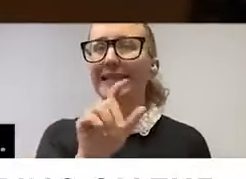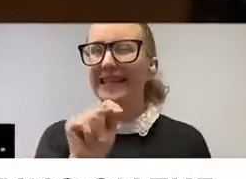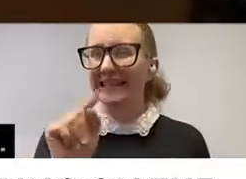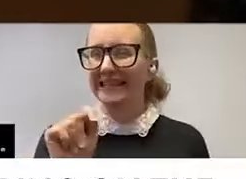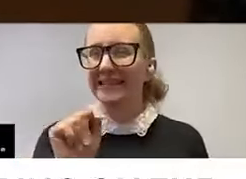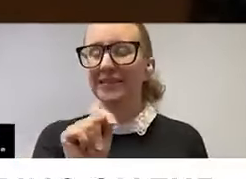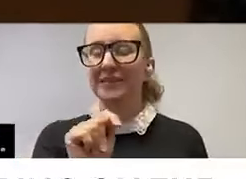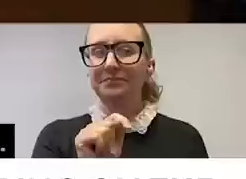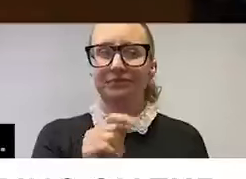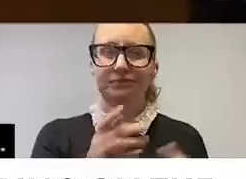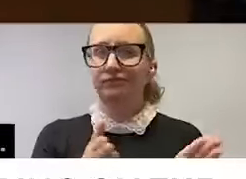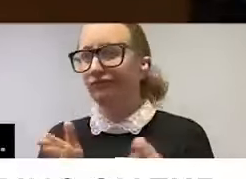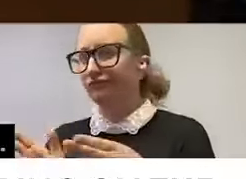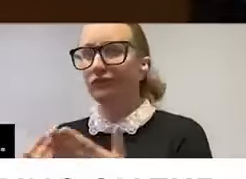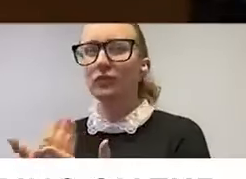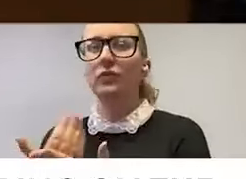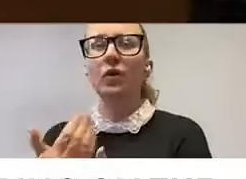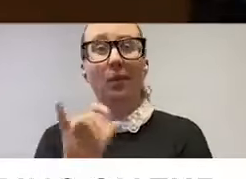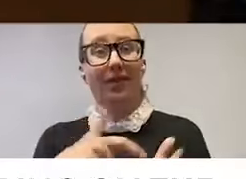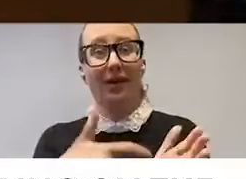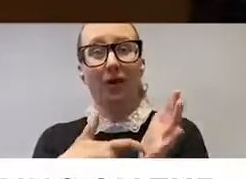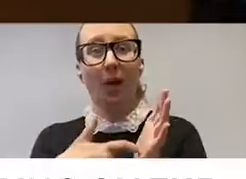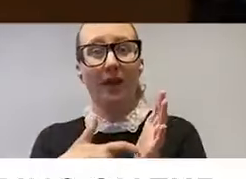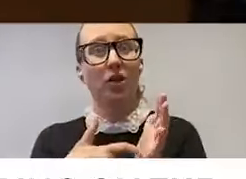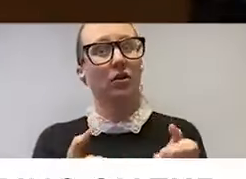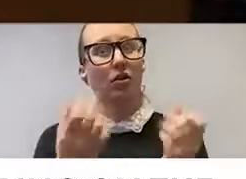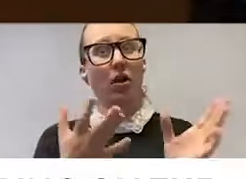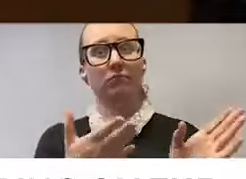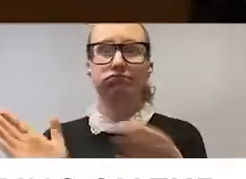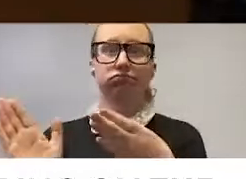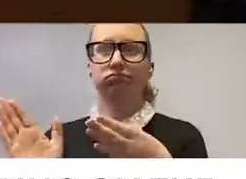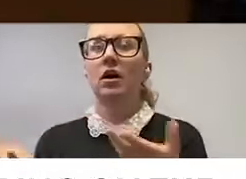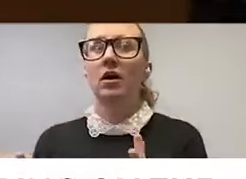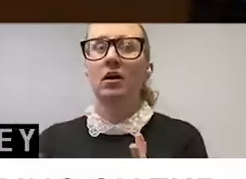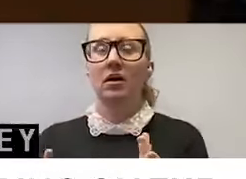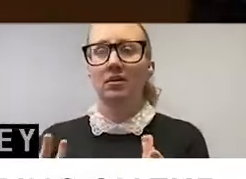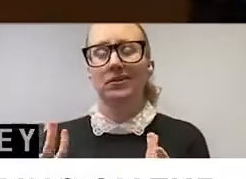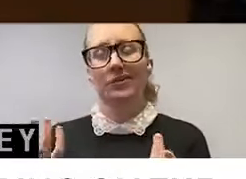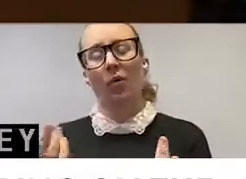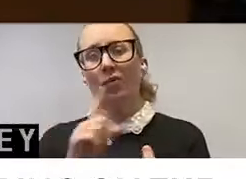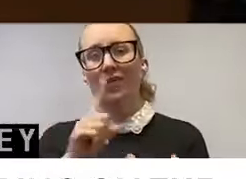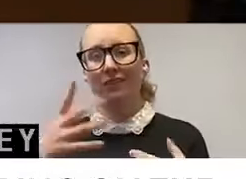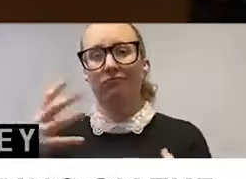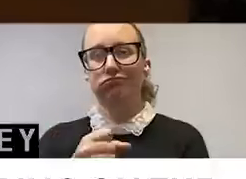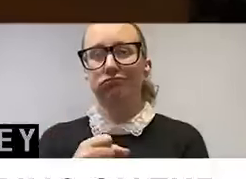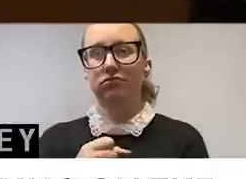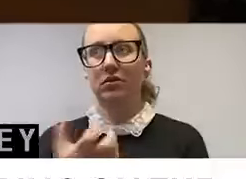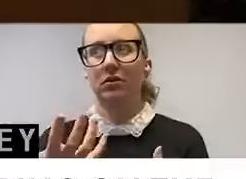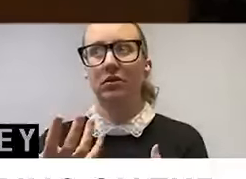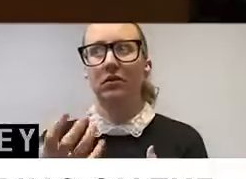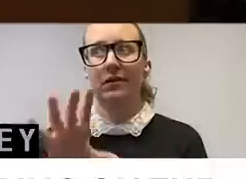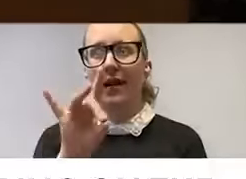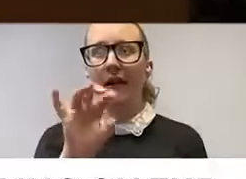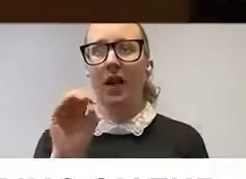And that required a lot of shift. And the long and short of it is the 800